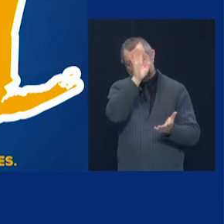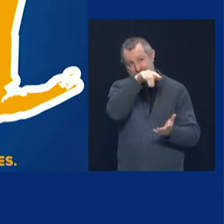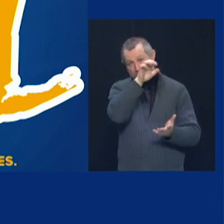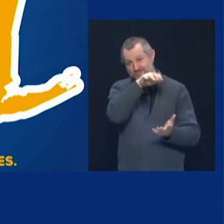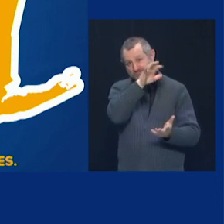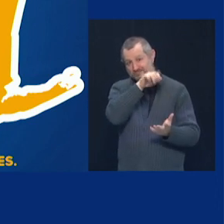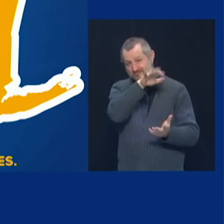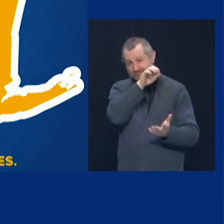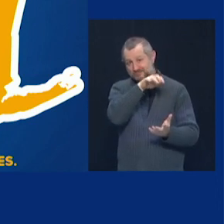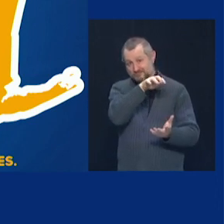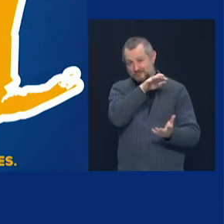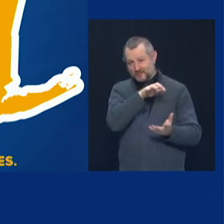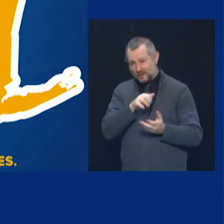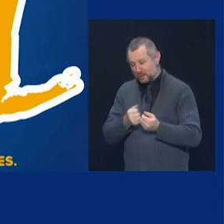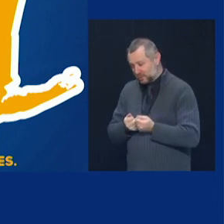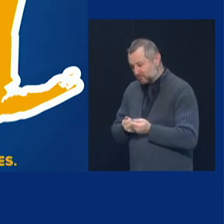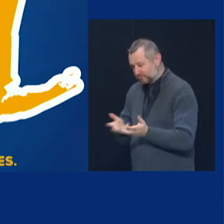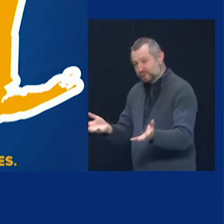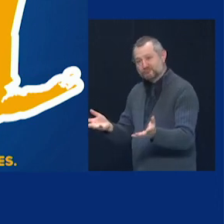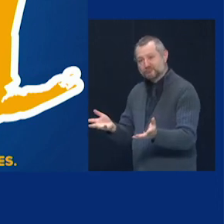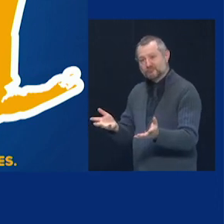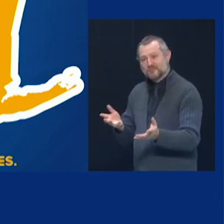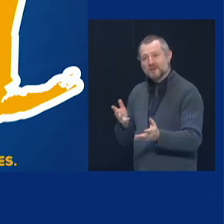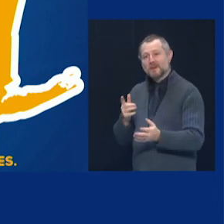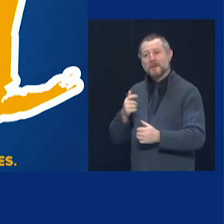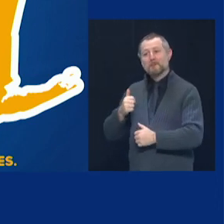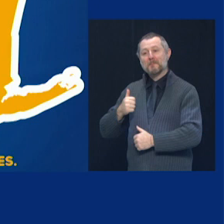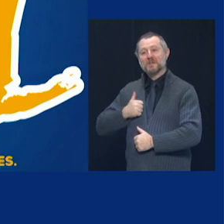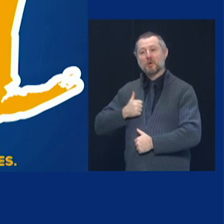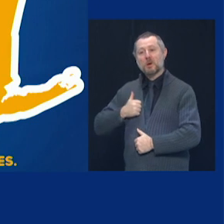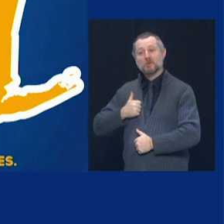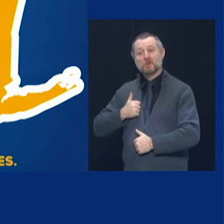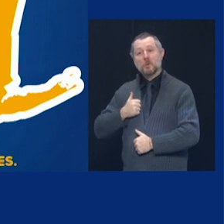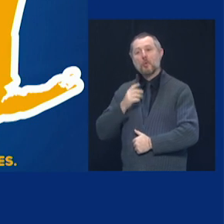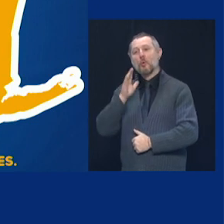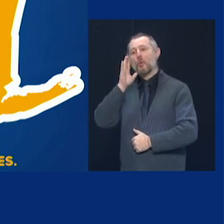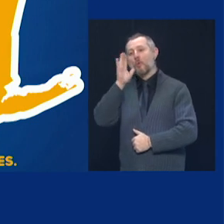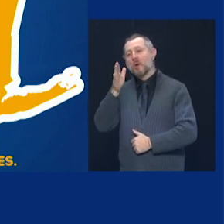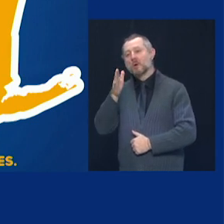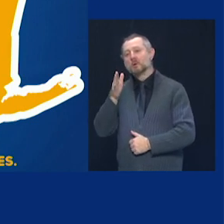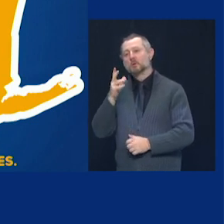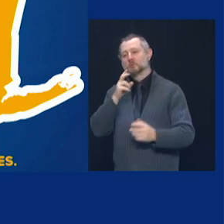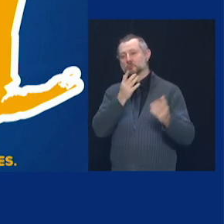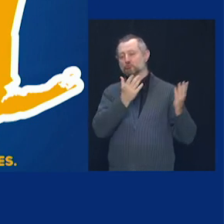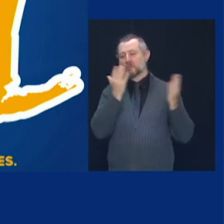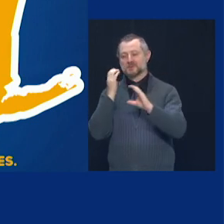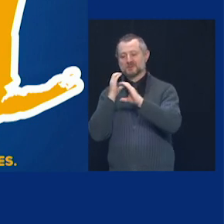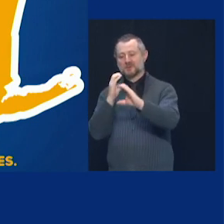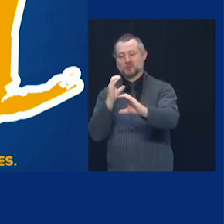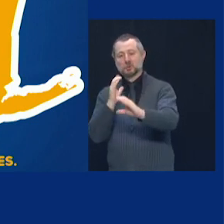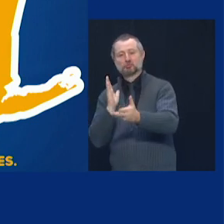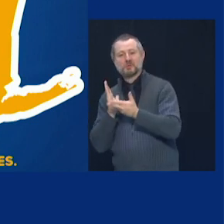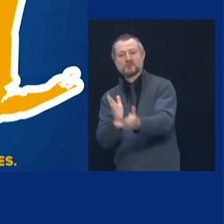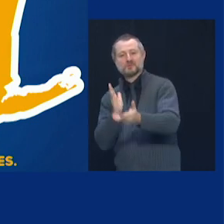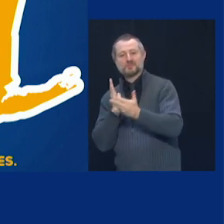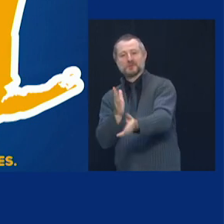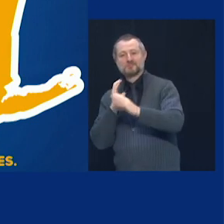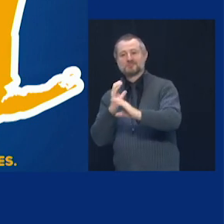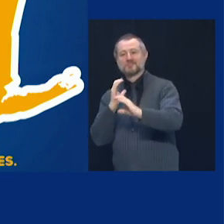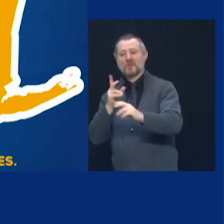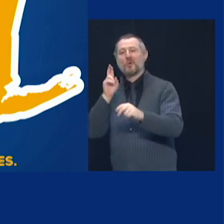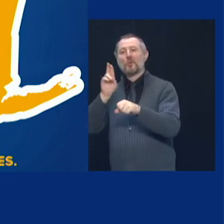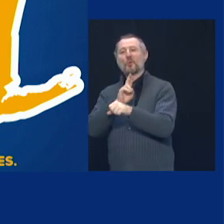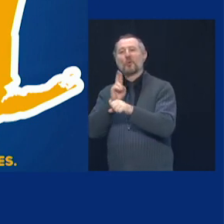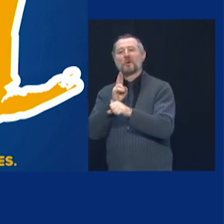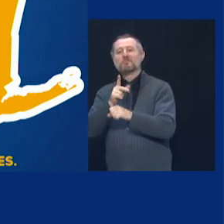military is doing the transportation. They're actually using private companies, in part,